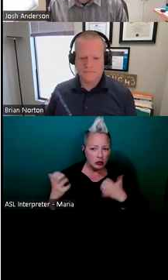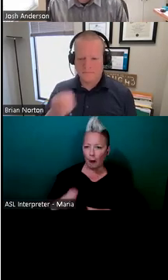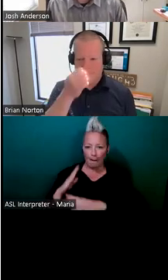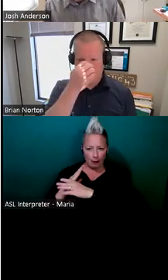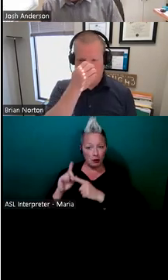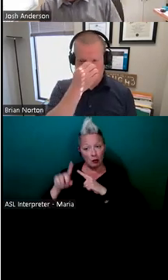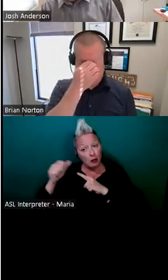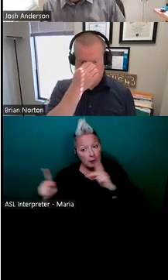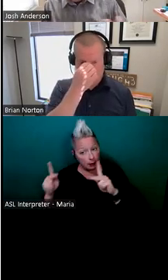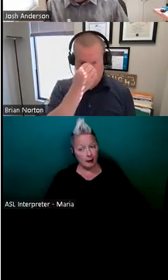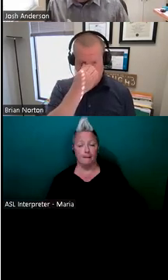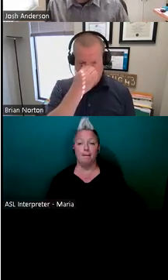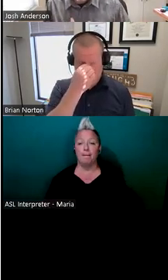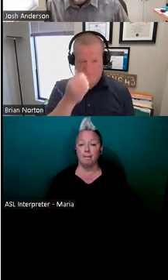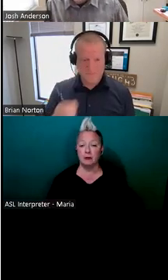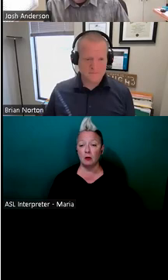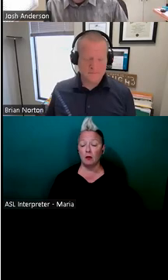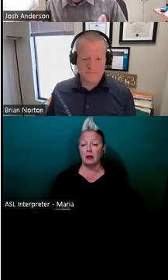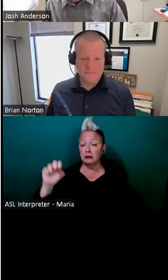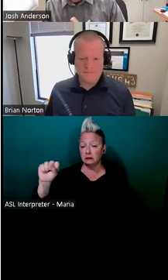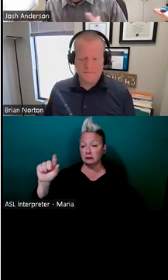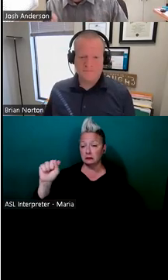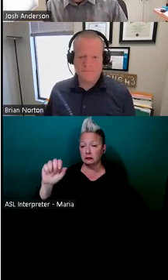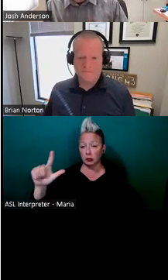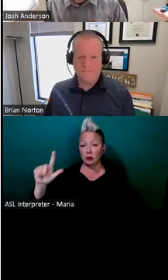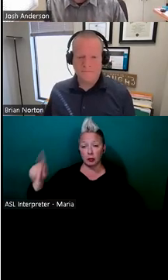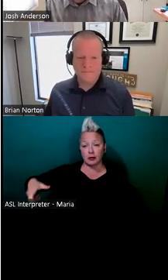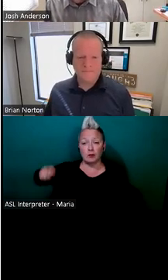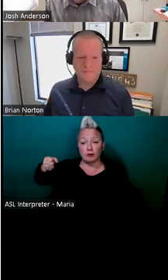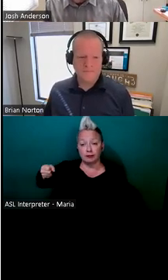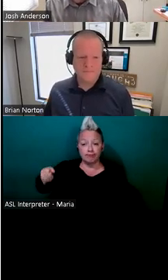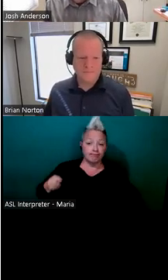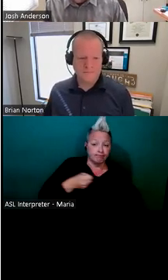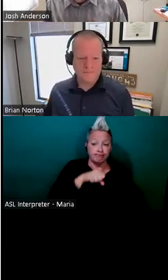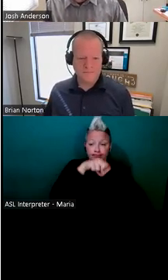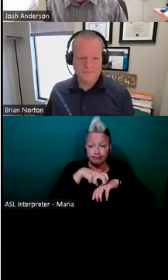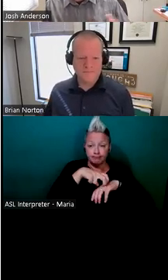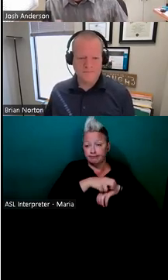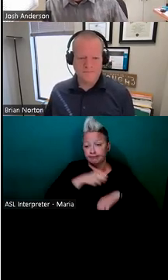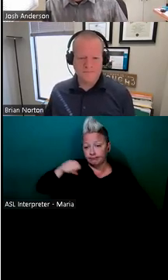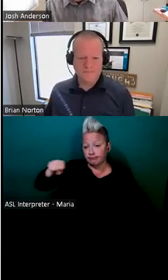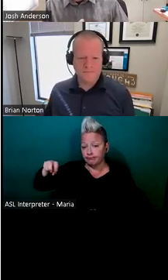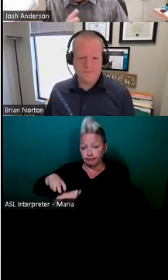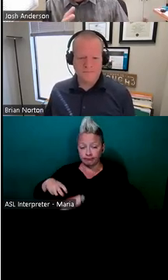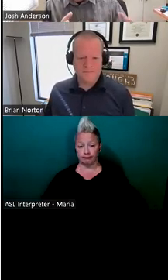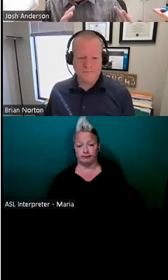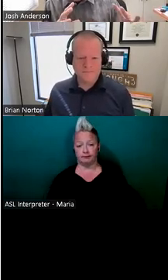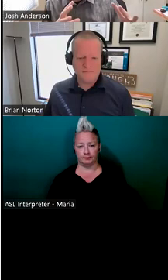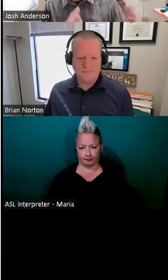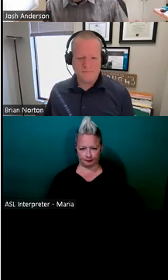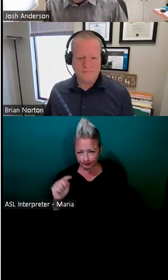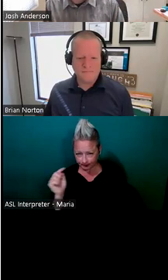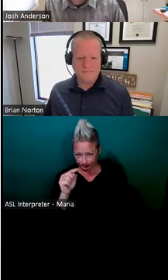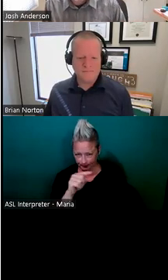success at work. So a movable stool, the person could take it wherever they need it. Uh, you can actually see it. I don't think this was the actual device,